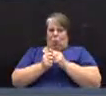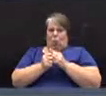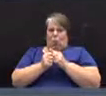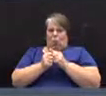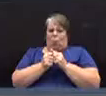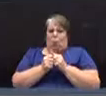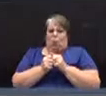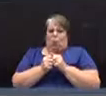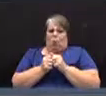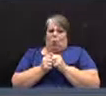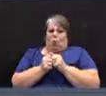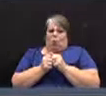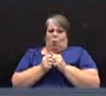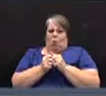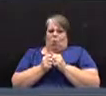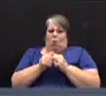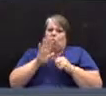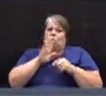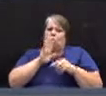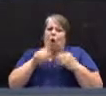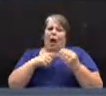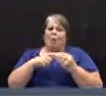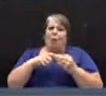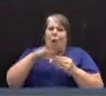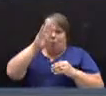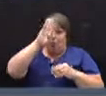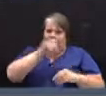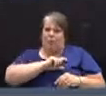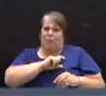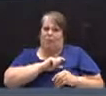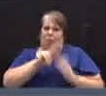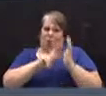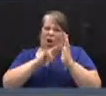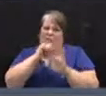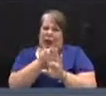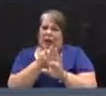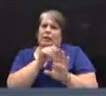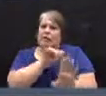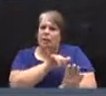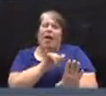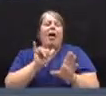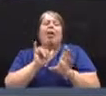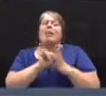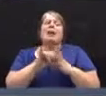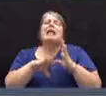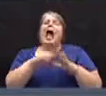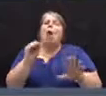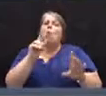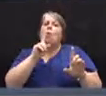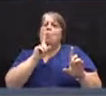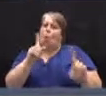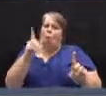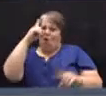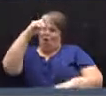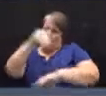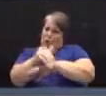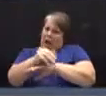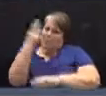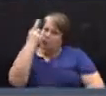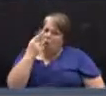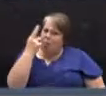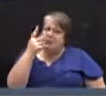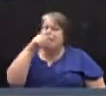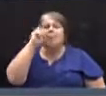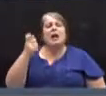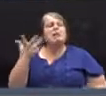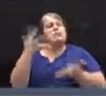police fire capital project as we know it, that it is out of order for tonight's purpose because it